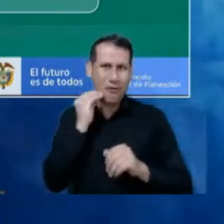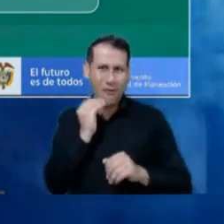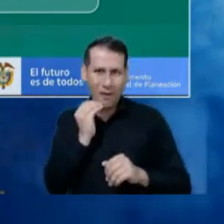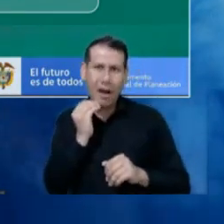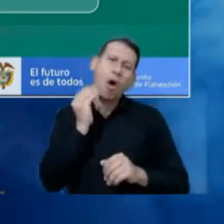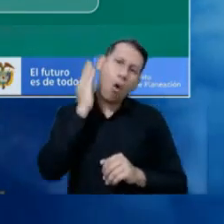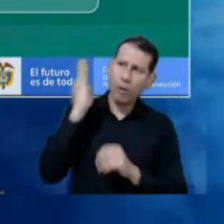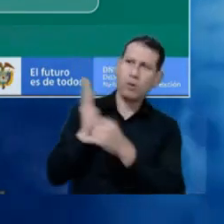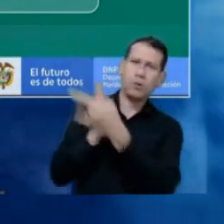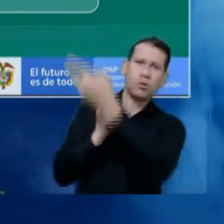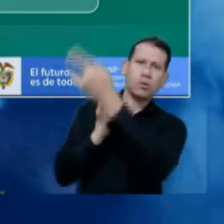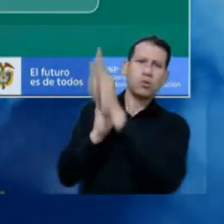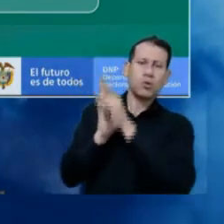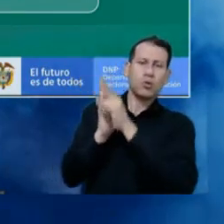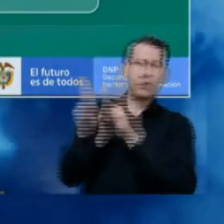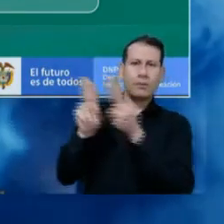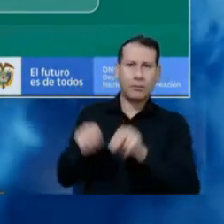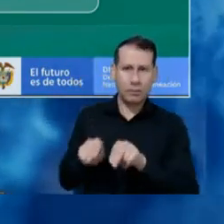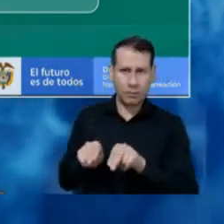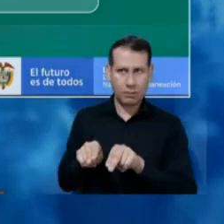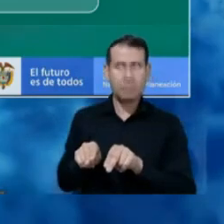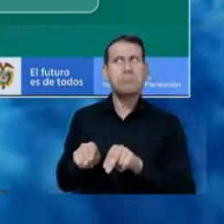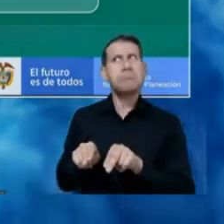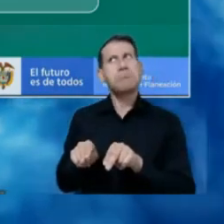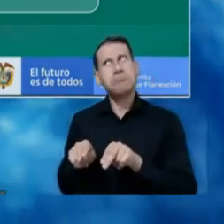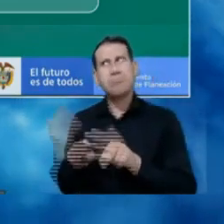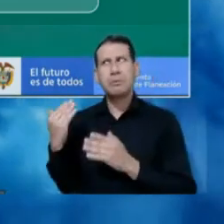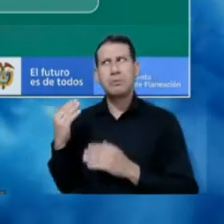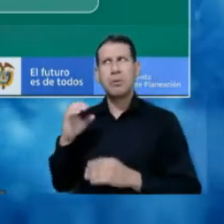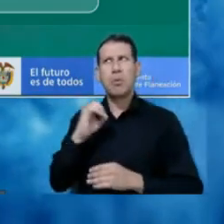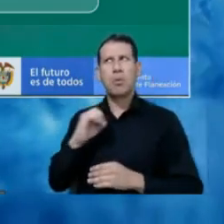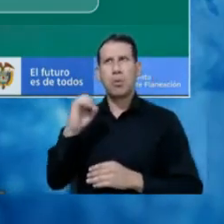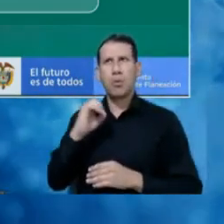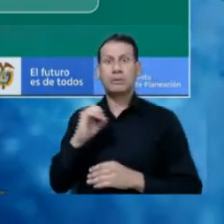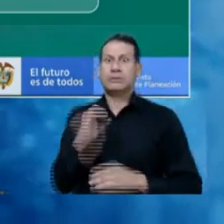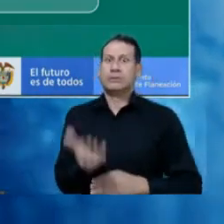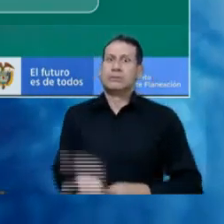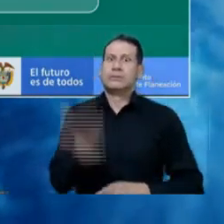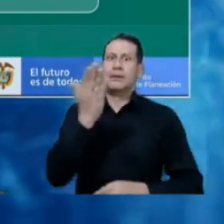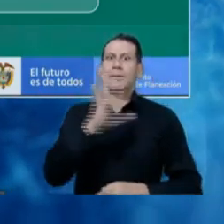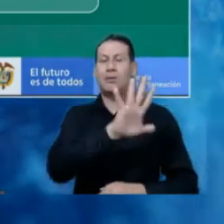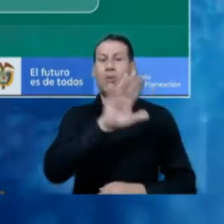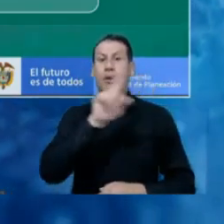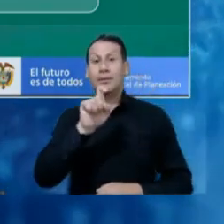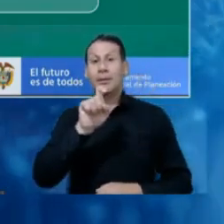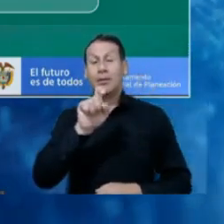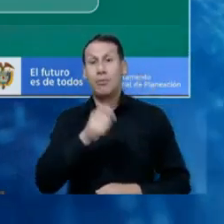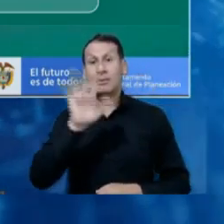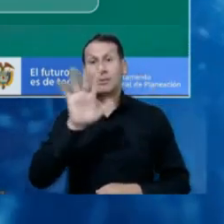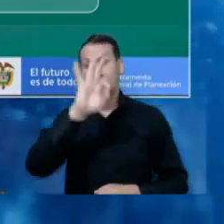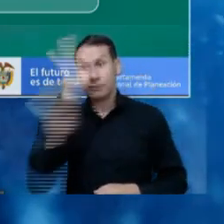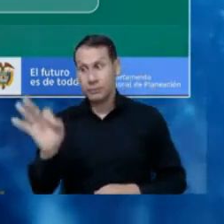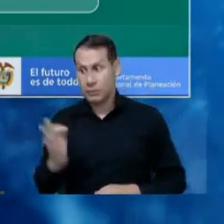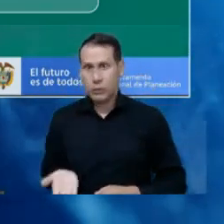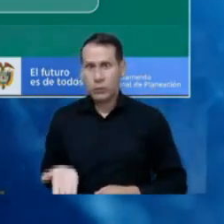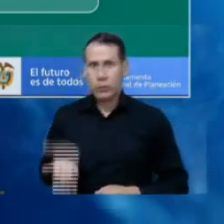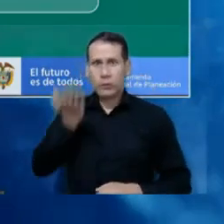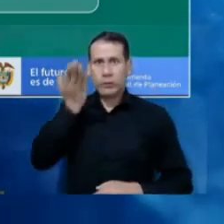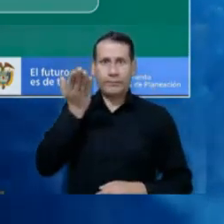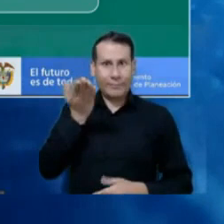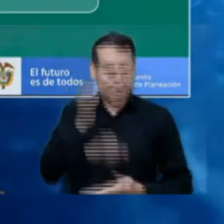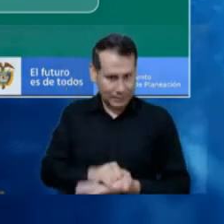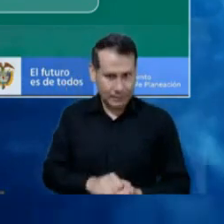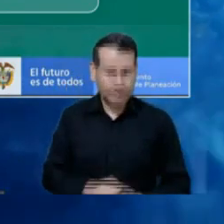target is 70%. Right now, as of October, it's 56.5%. Okay.